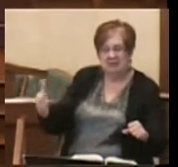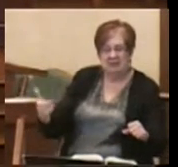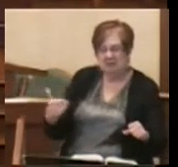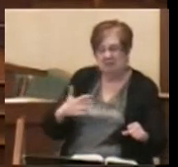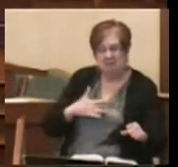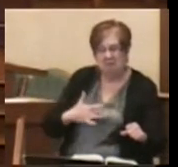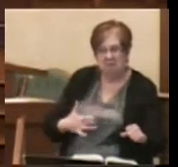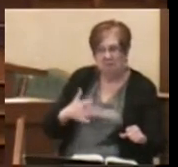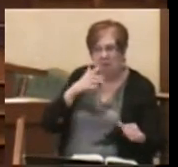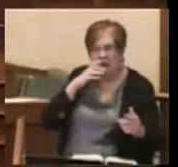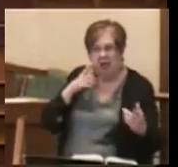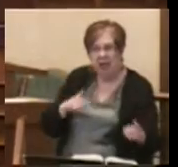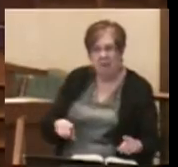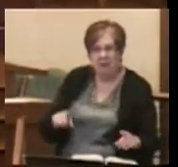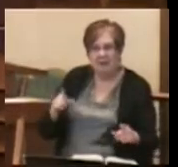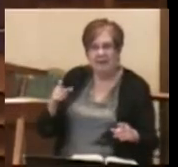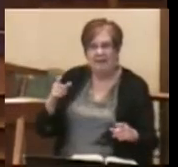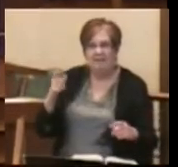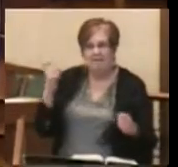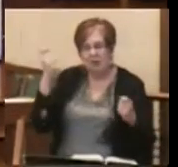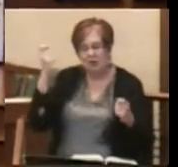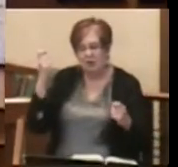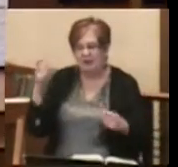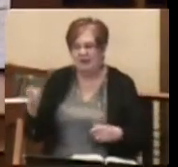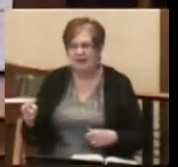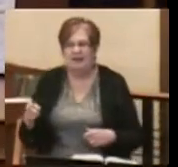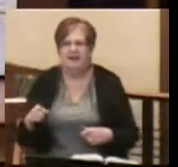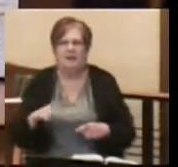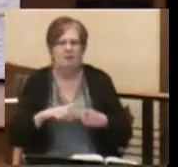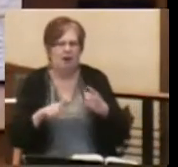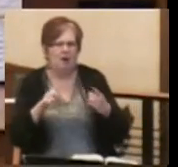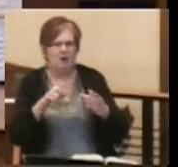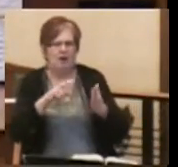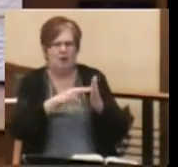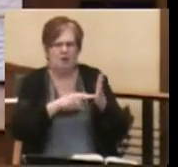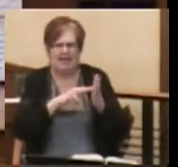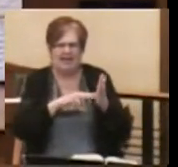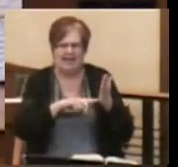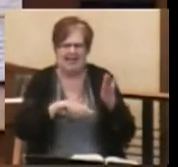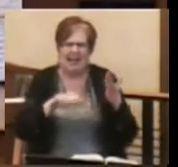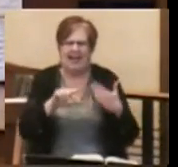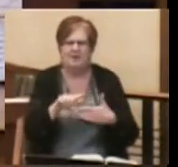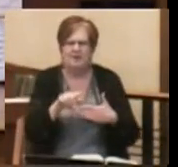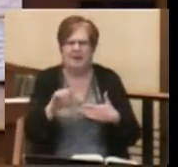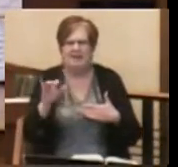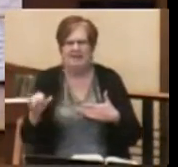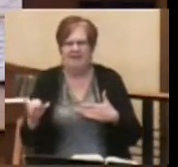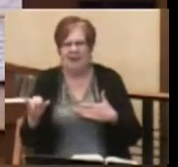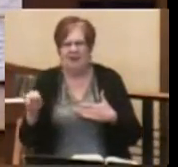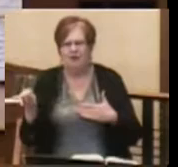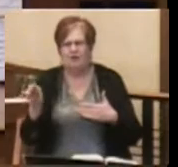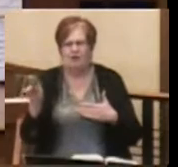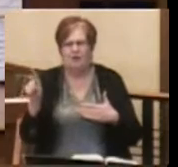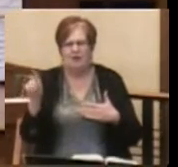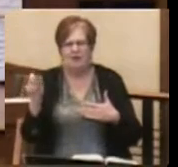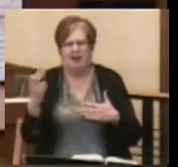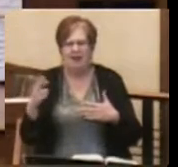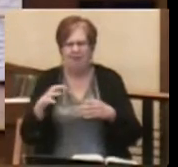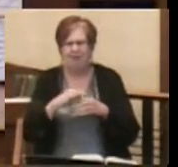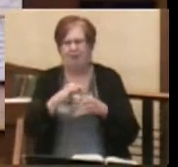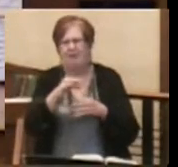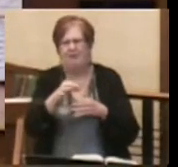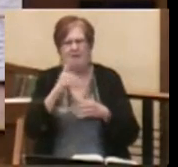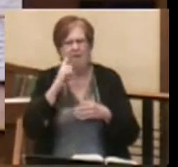However, we will read in next week's lesson that Judah forestalls its demise for only a little